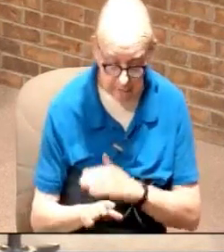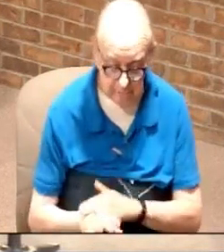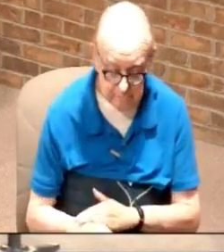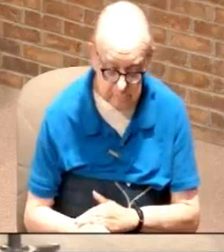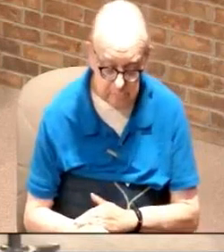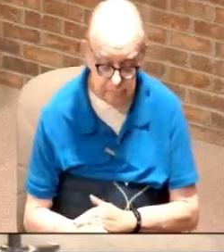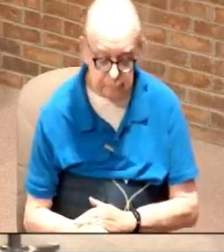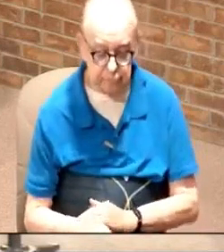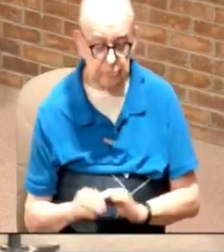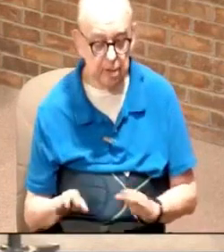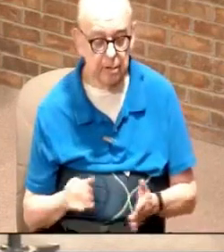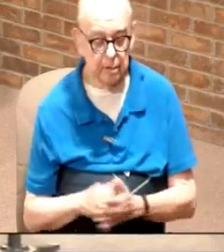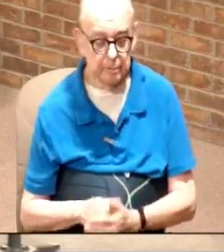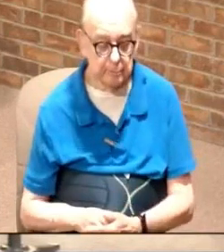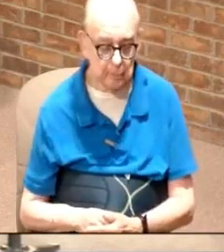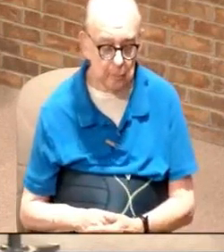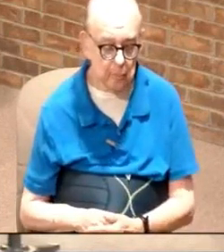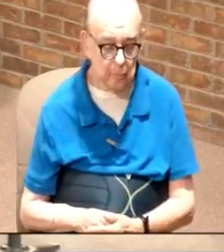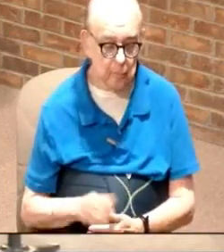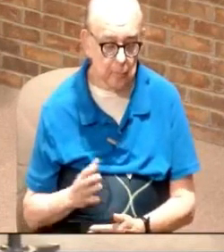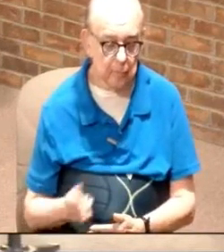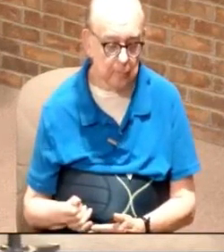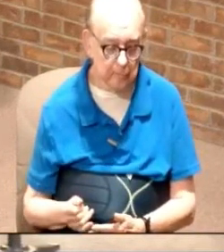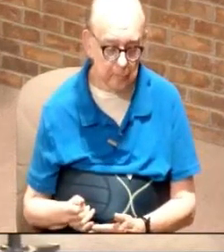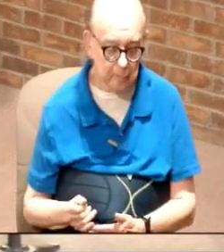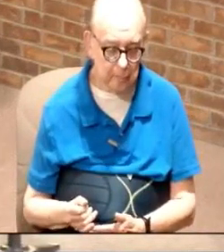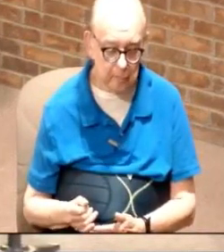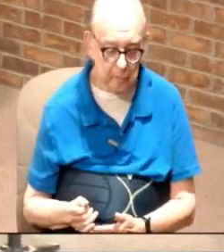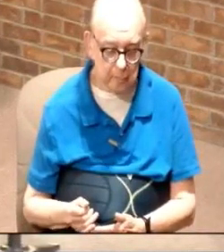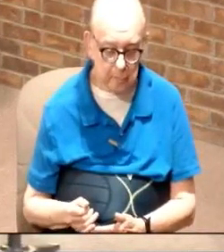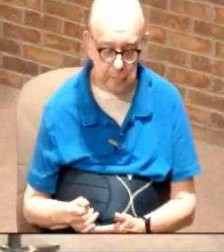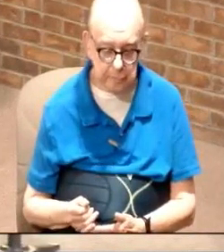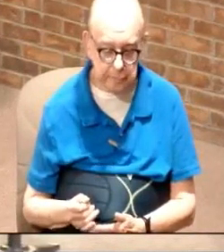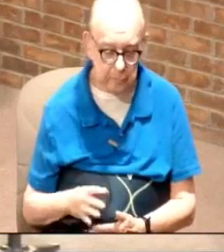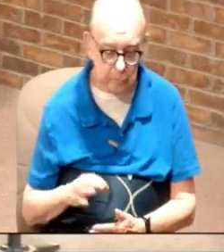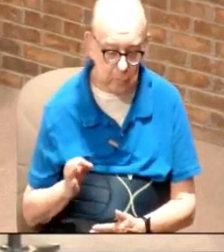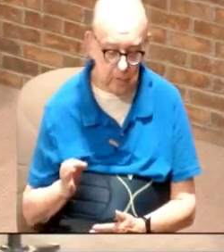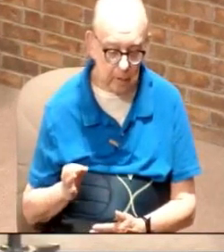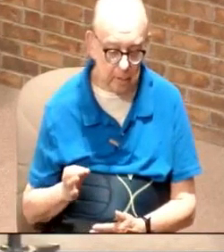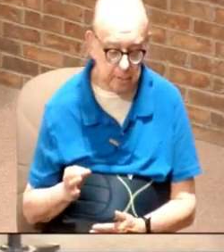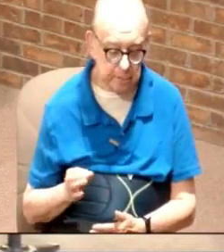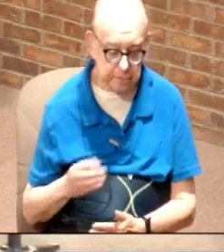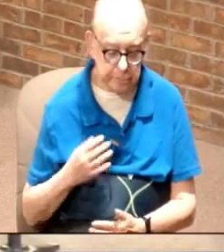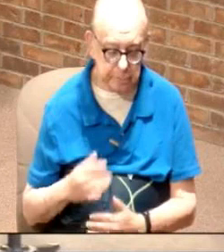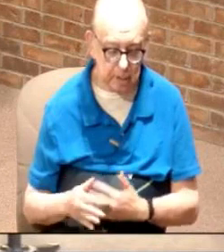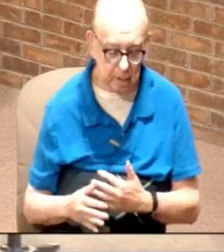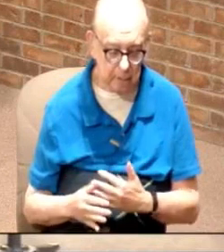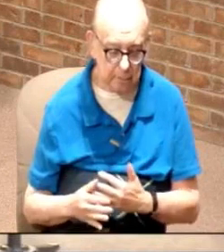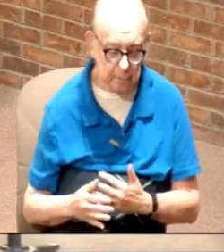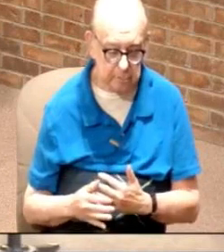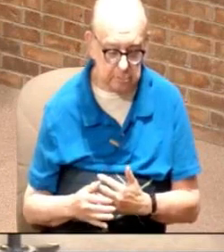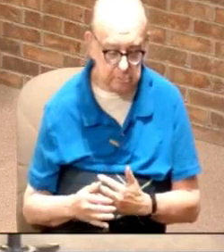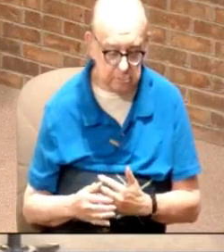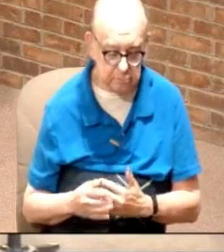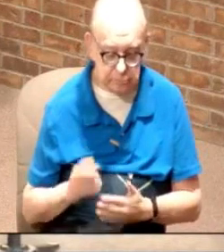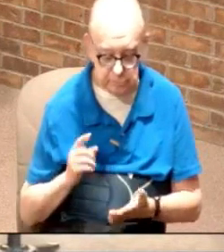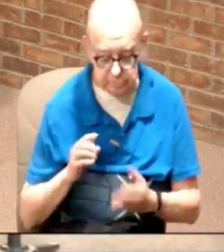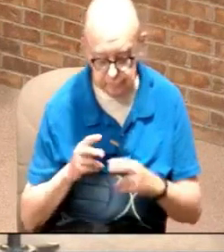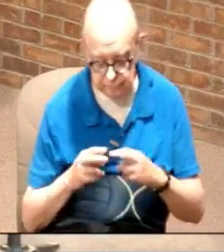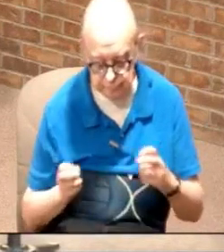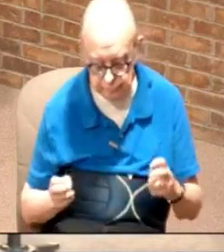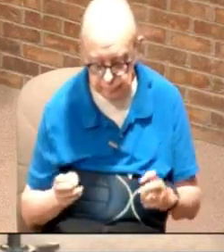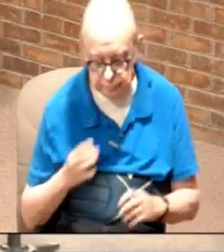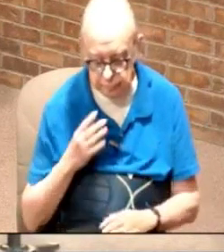no how did you do that I said because if you were to take you just my blood but if you were to take and actually examine that blood